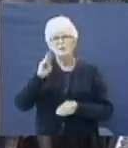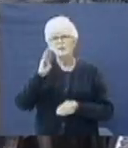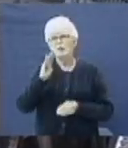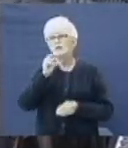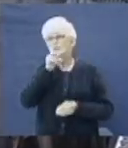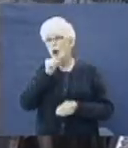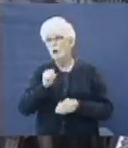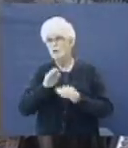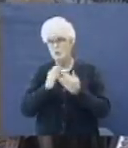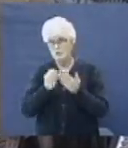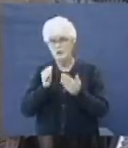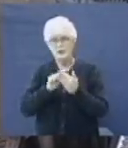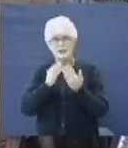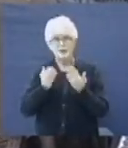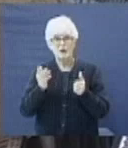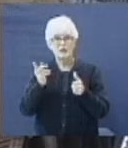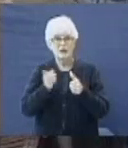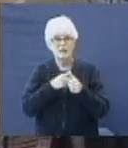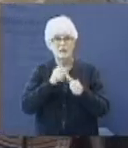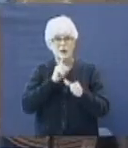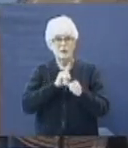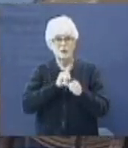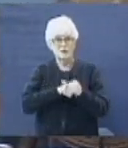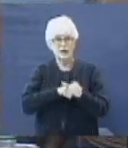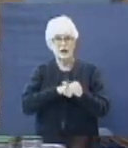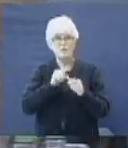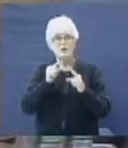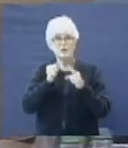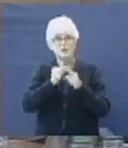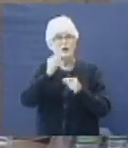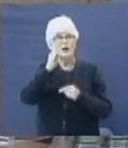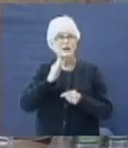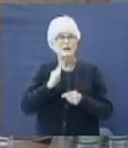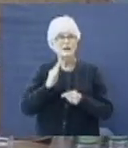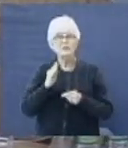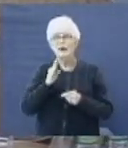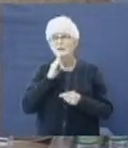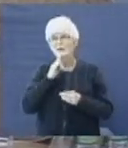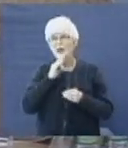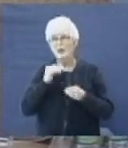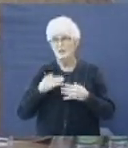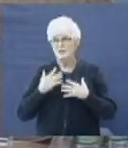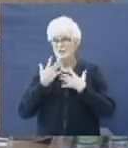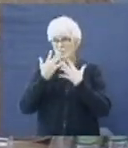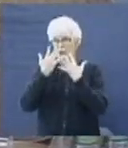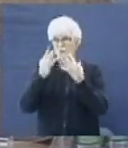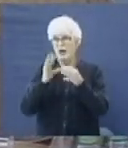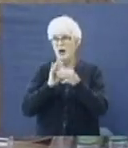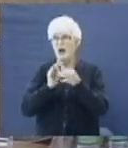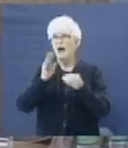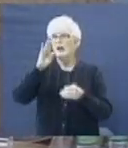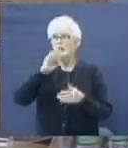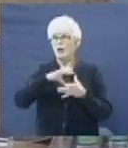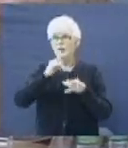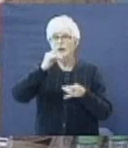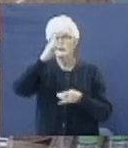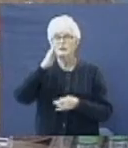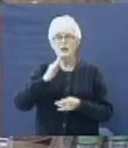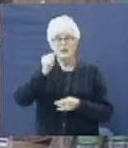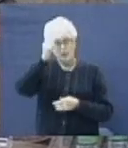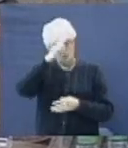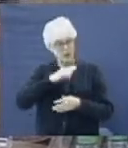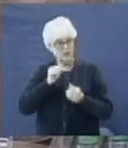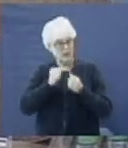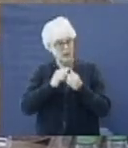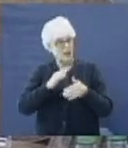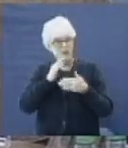is the oldest book in the Bible, the first time we see in the Word of God that's inspired by the Holy Ghost of God, we see a man that had just